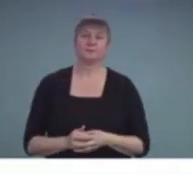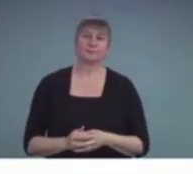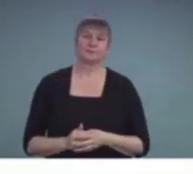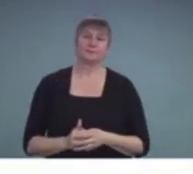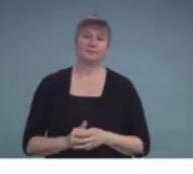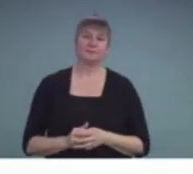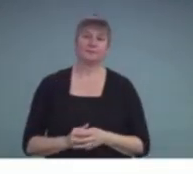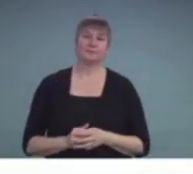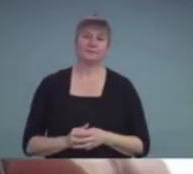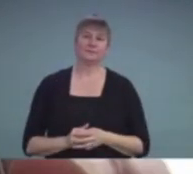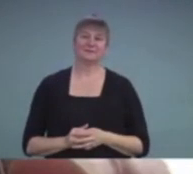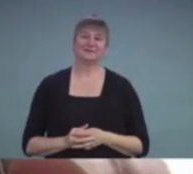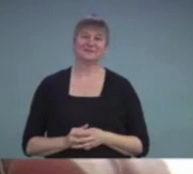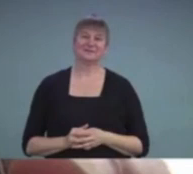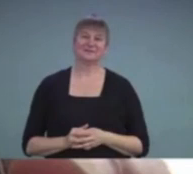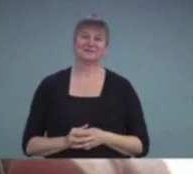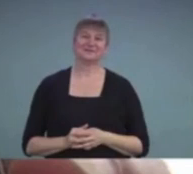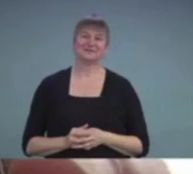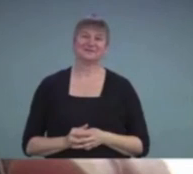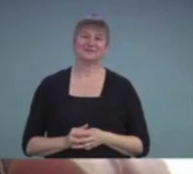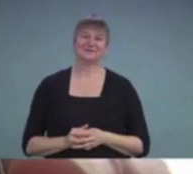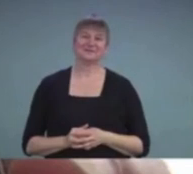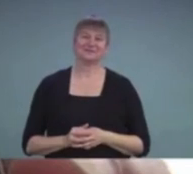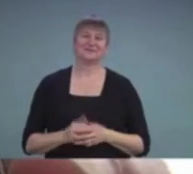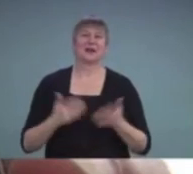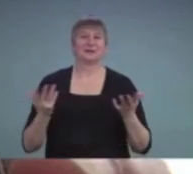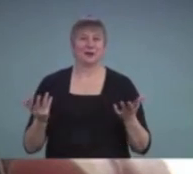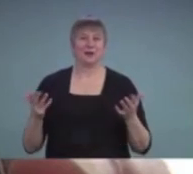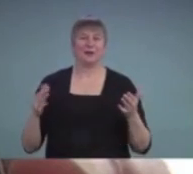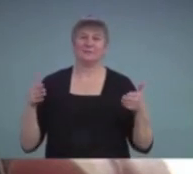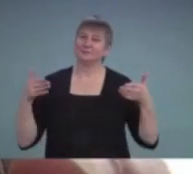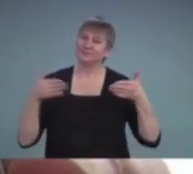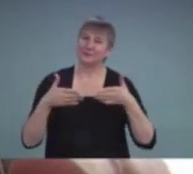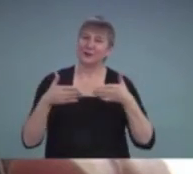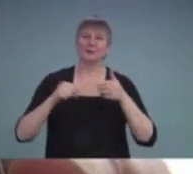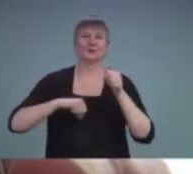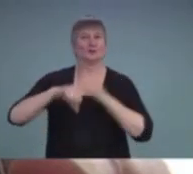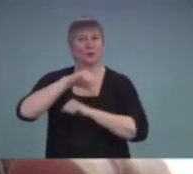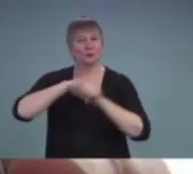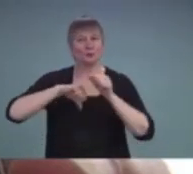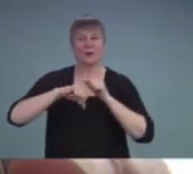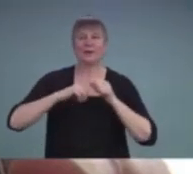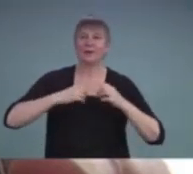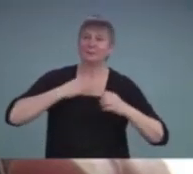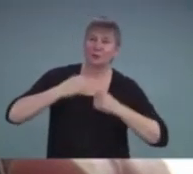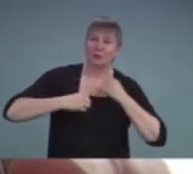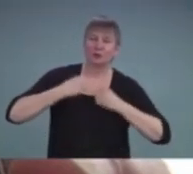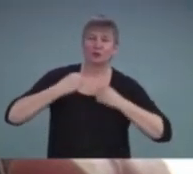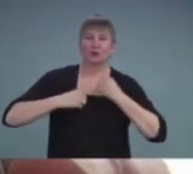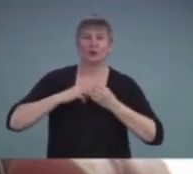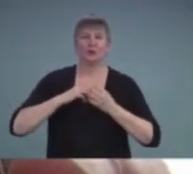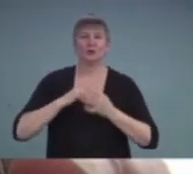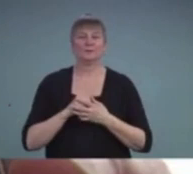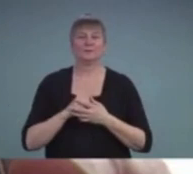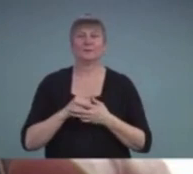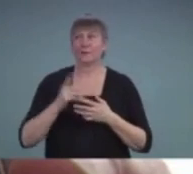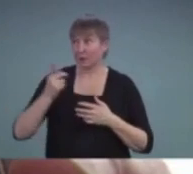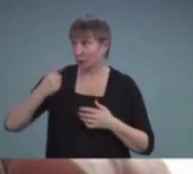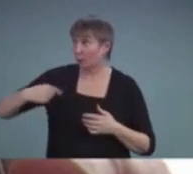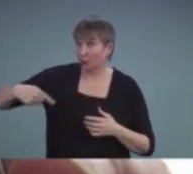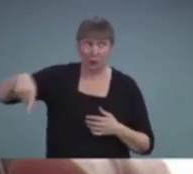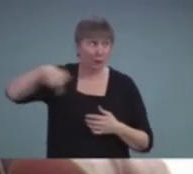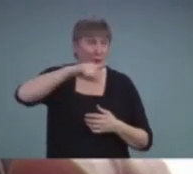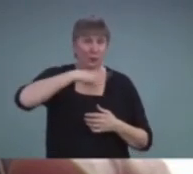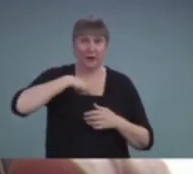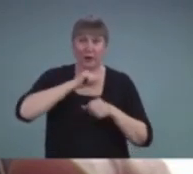And getting back to the social-emotional component, it's important that somehow in our practices we incorporate